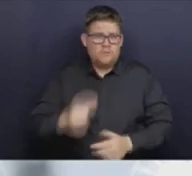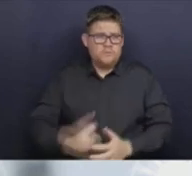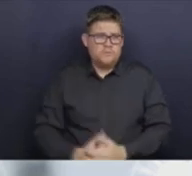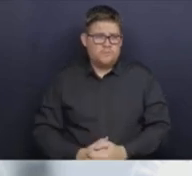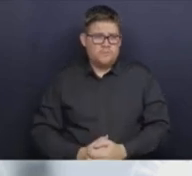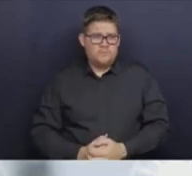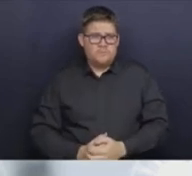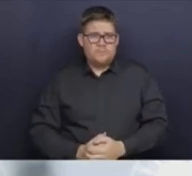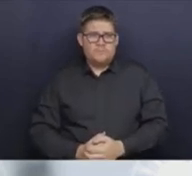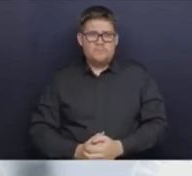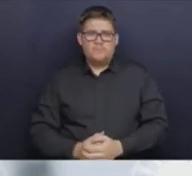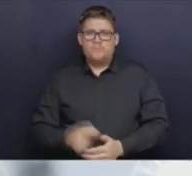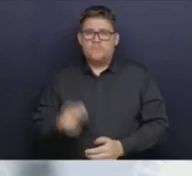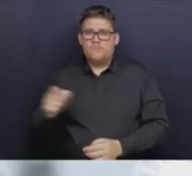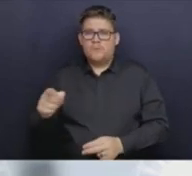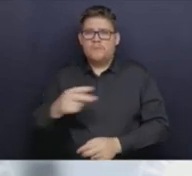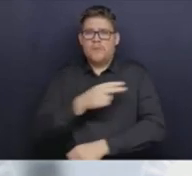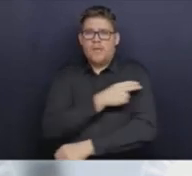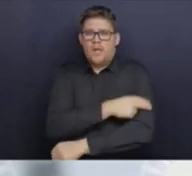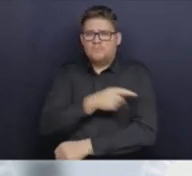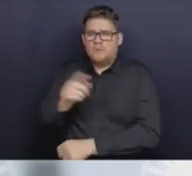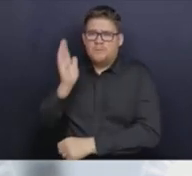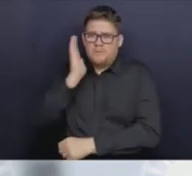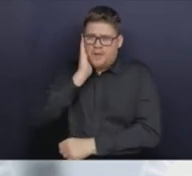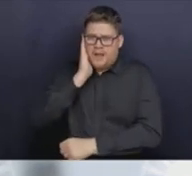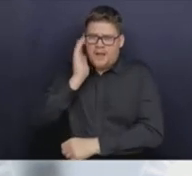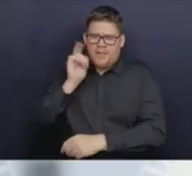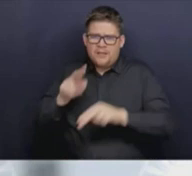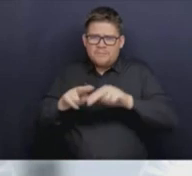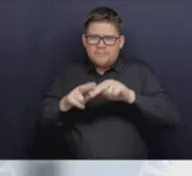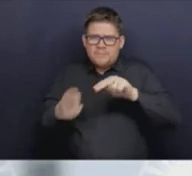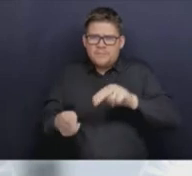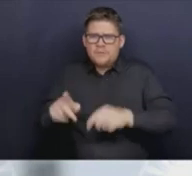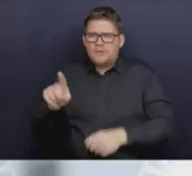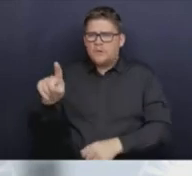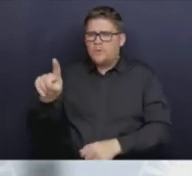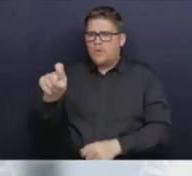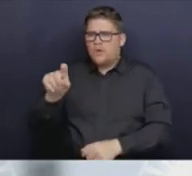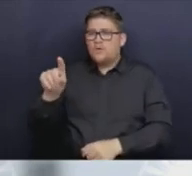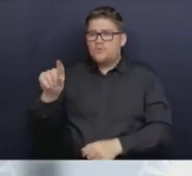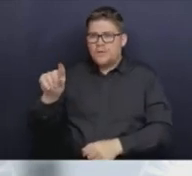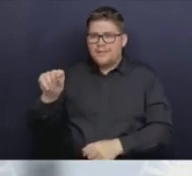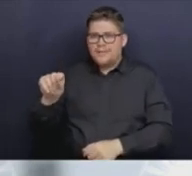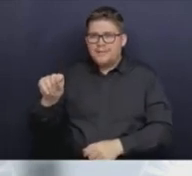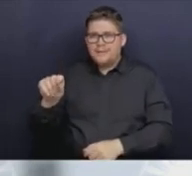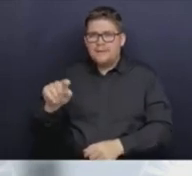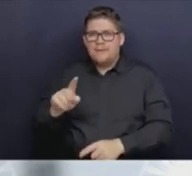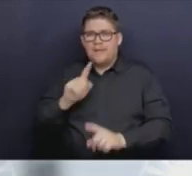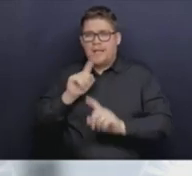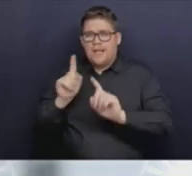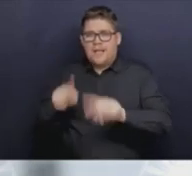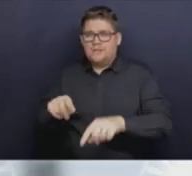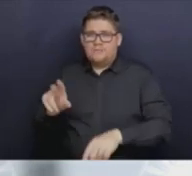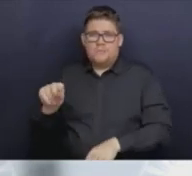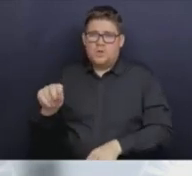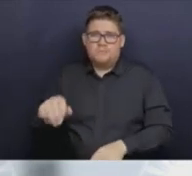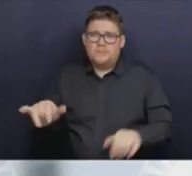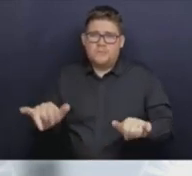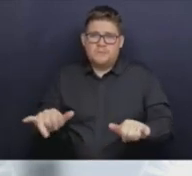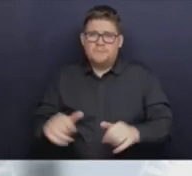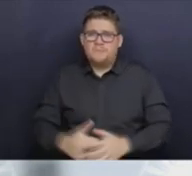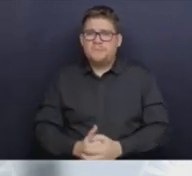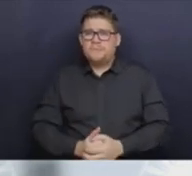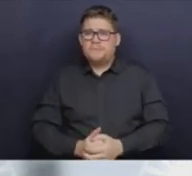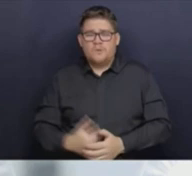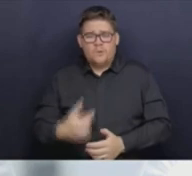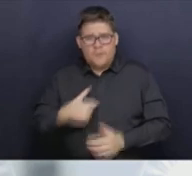dropped by, I think, I think it was about 120. And the answer is no. We've been doing more surgeries than ever before and we're